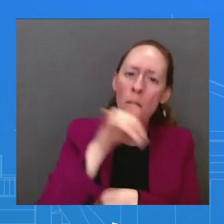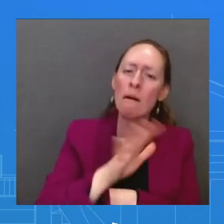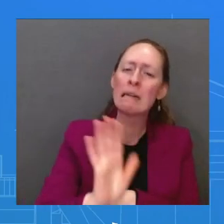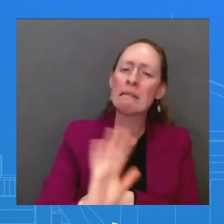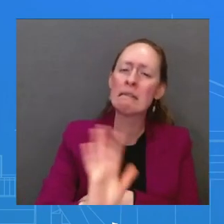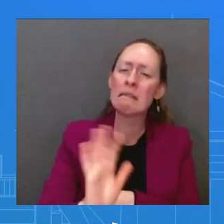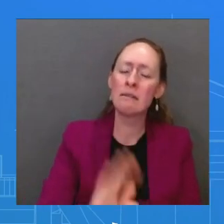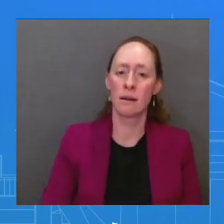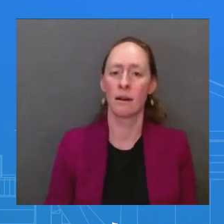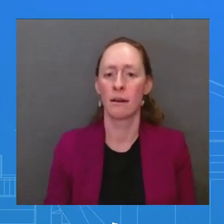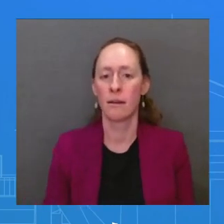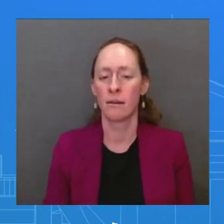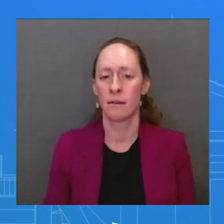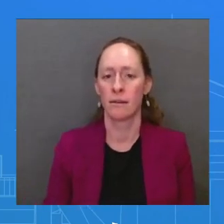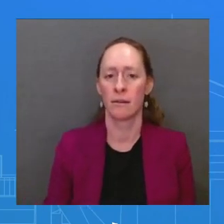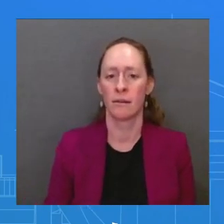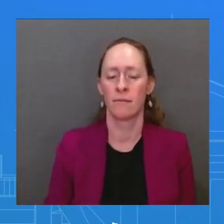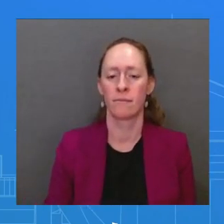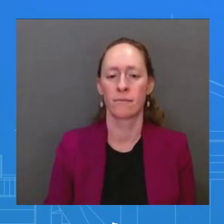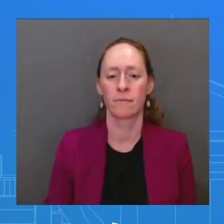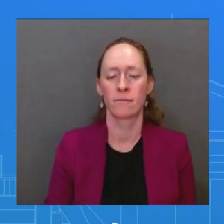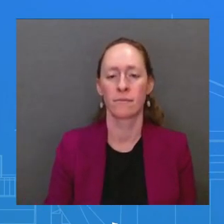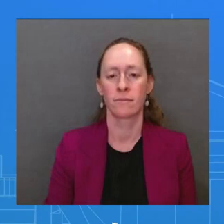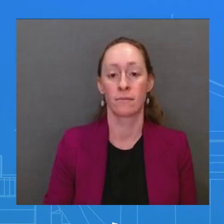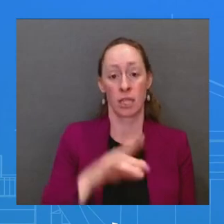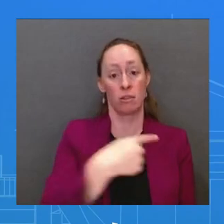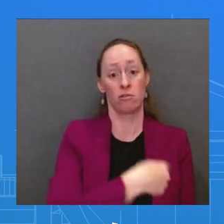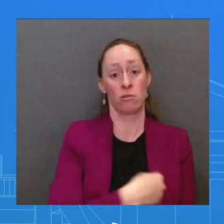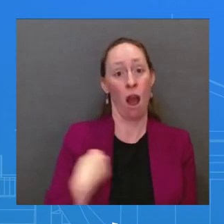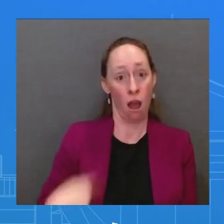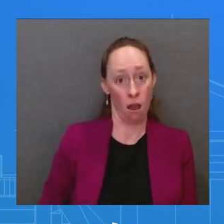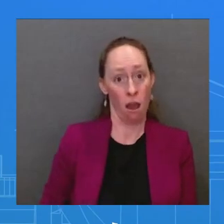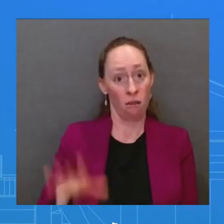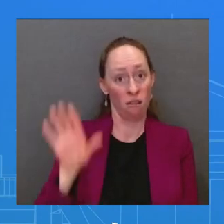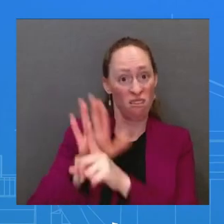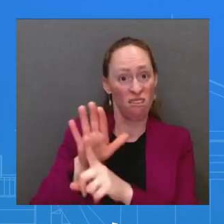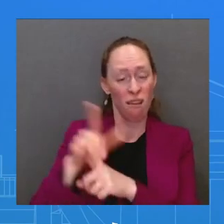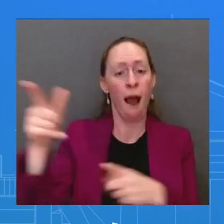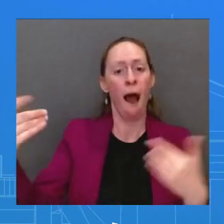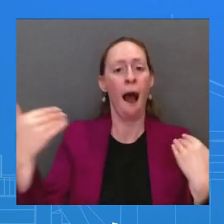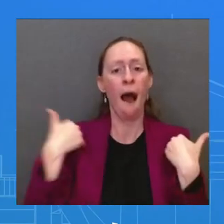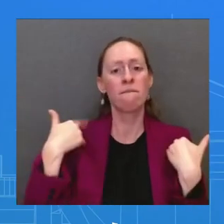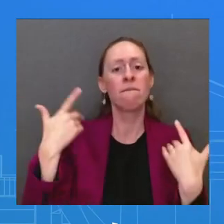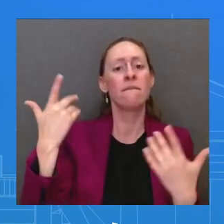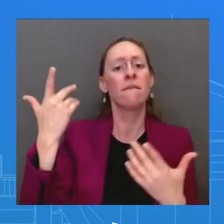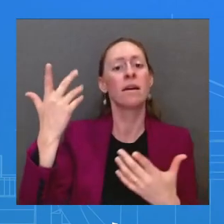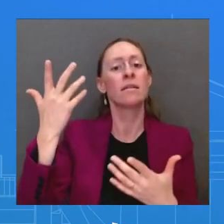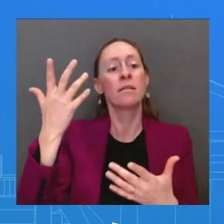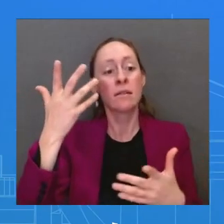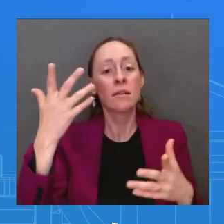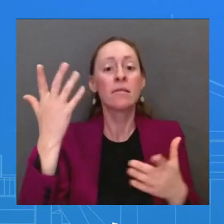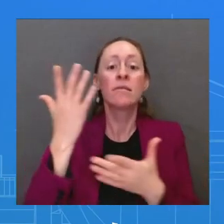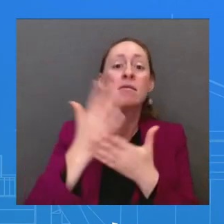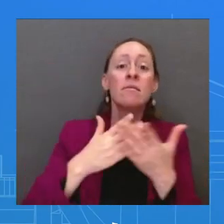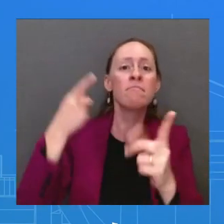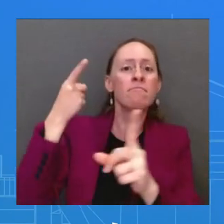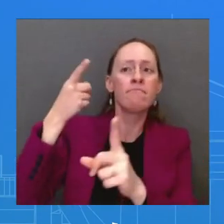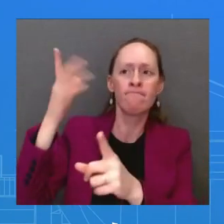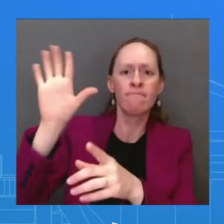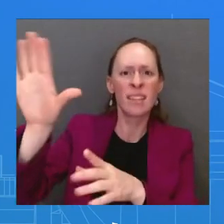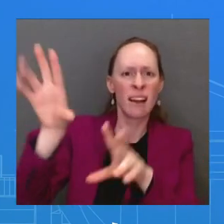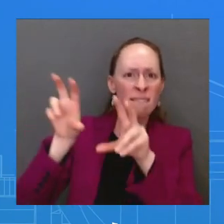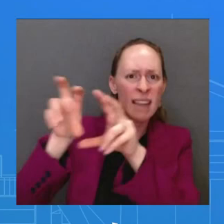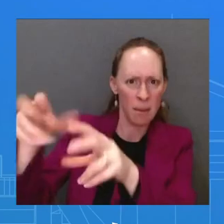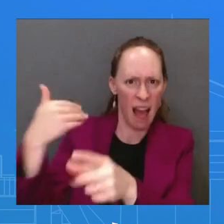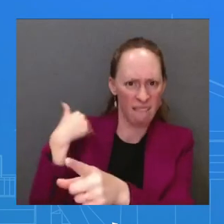World Bank. So growing the size, relevance, capacity of the World Bank to deliver for low- and middle-income countries is not against China.